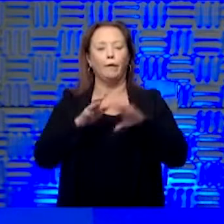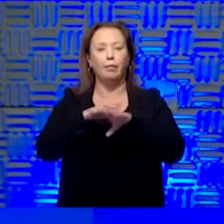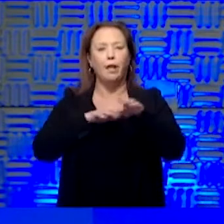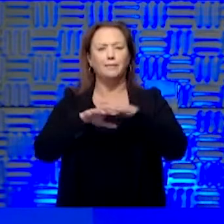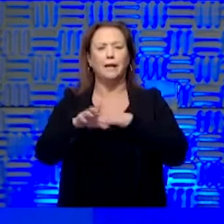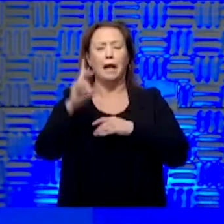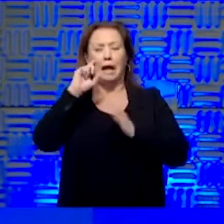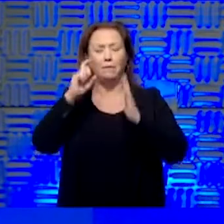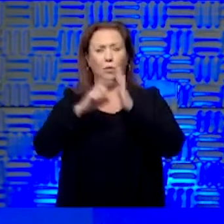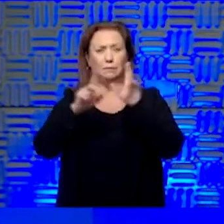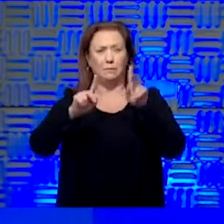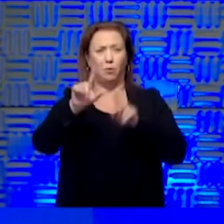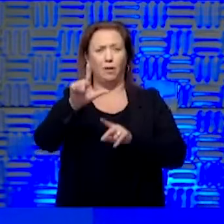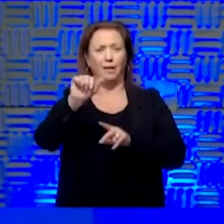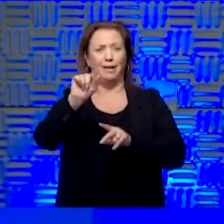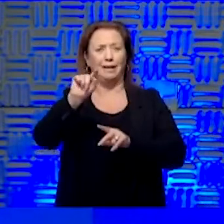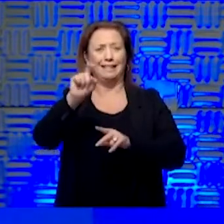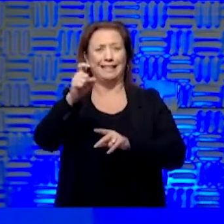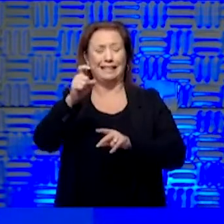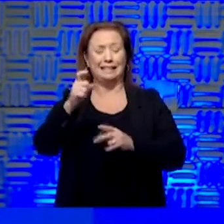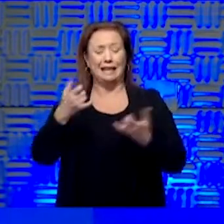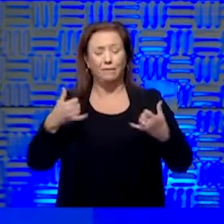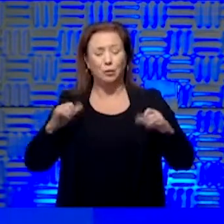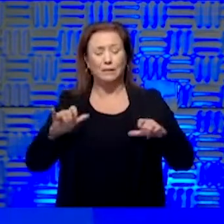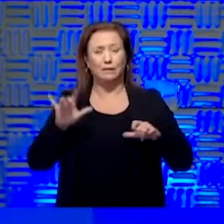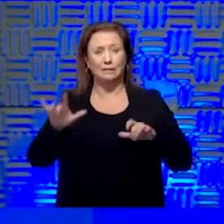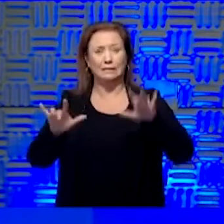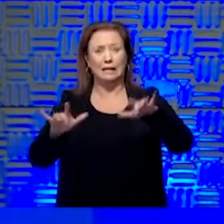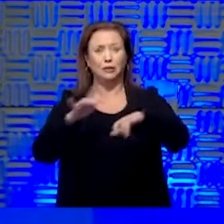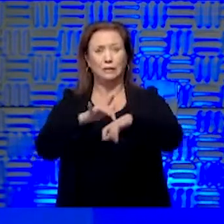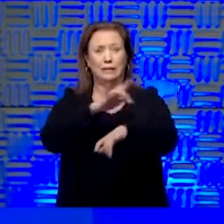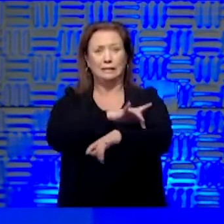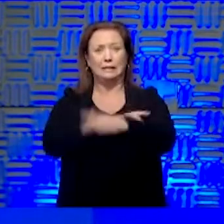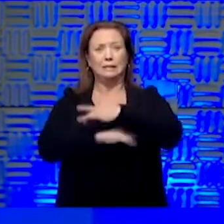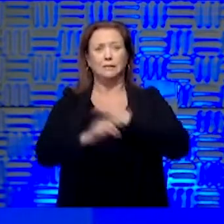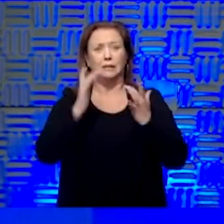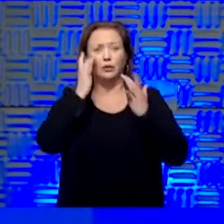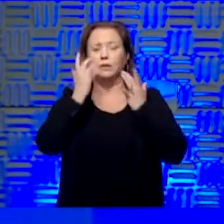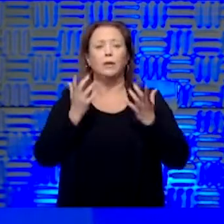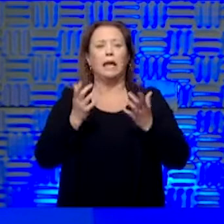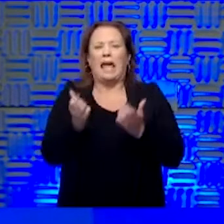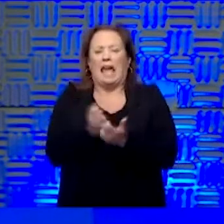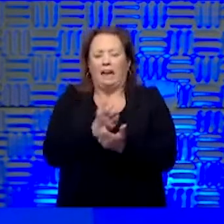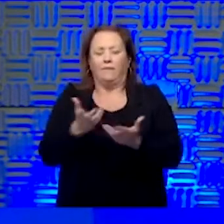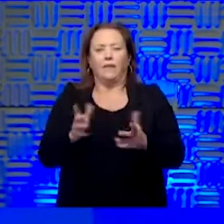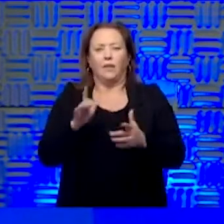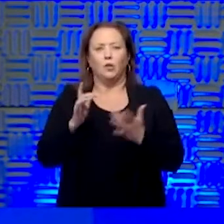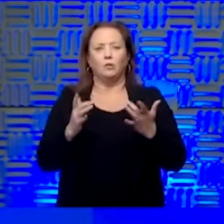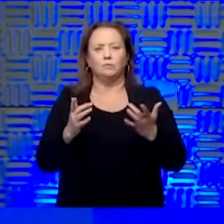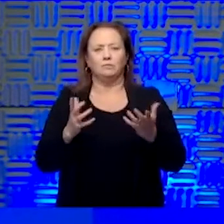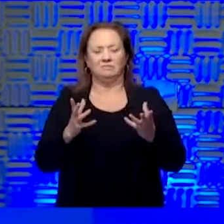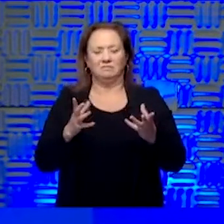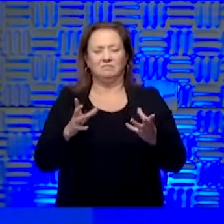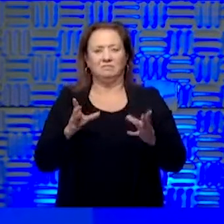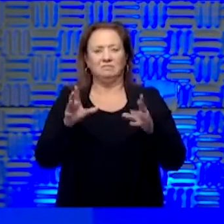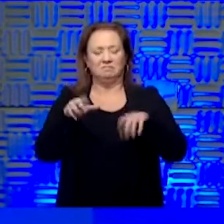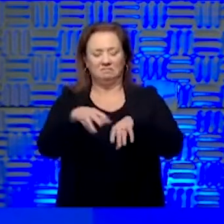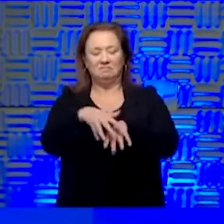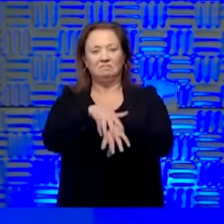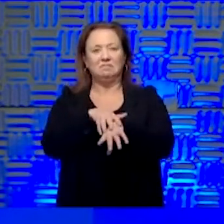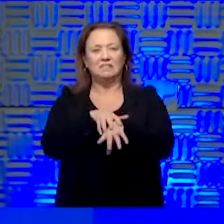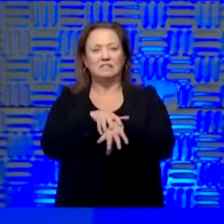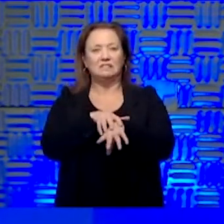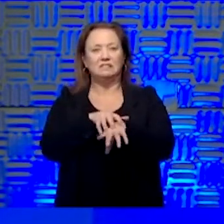wearing latex gloves. If you're still touching things and touching your face, everything that you're touching is just getting caked onto those gloves.